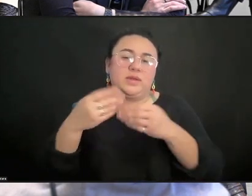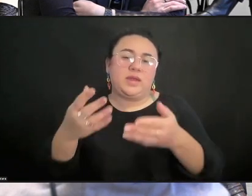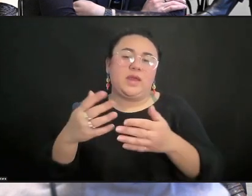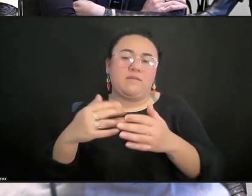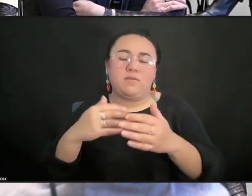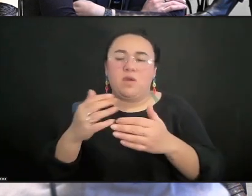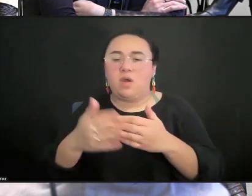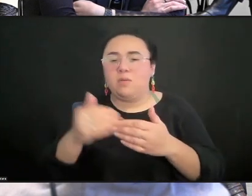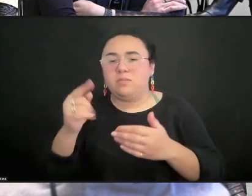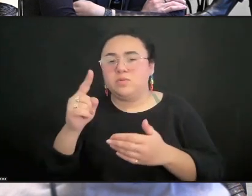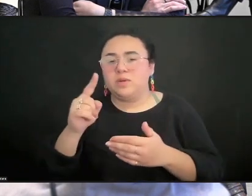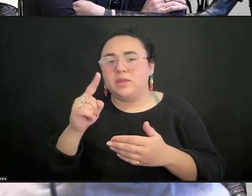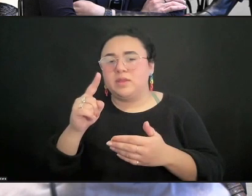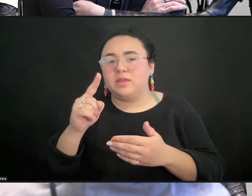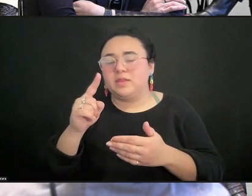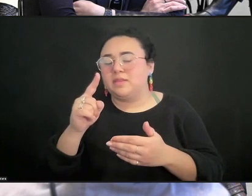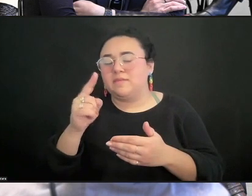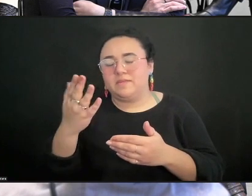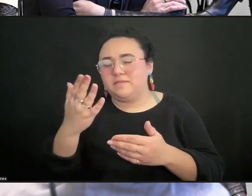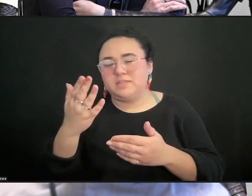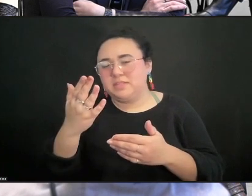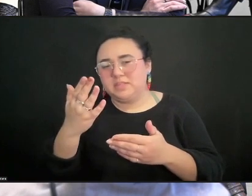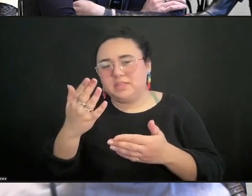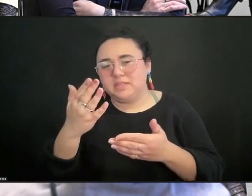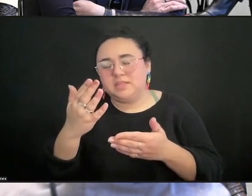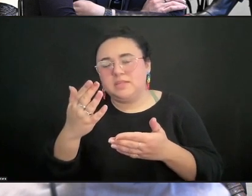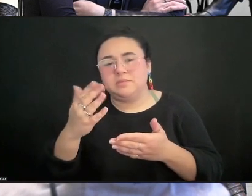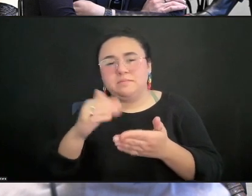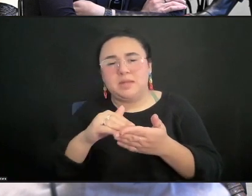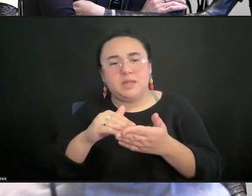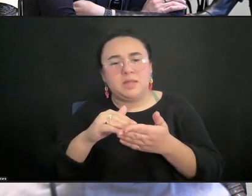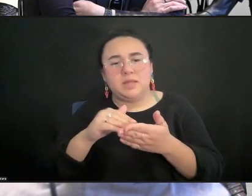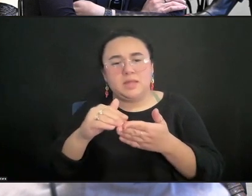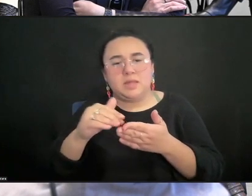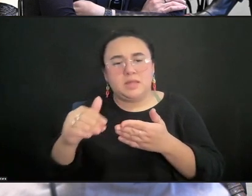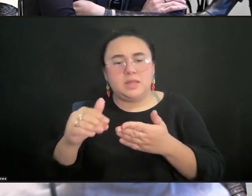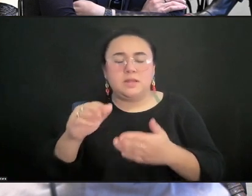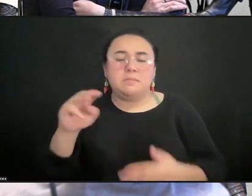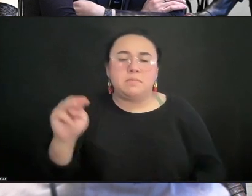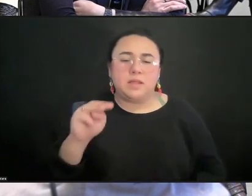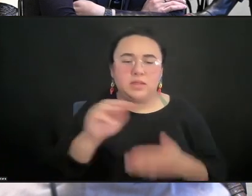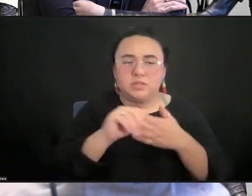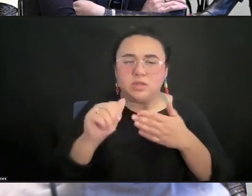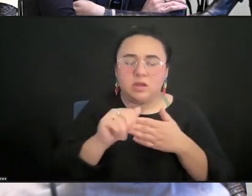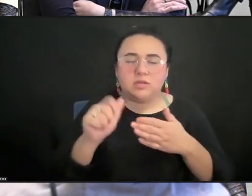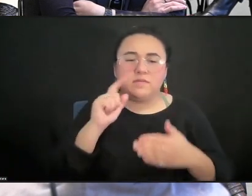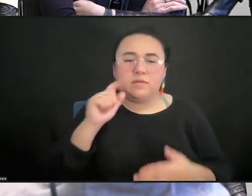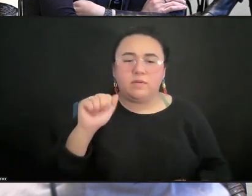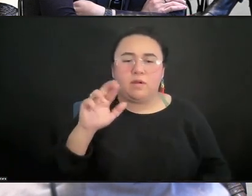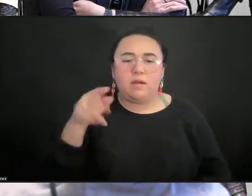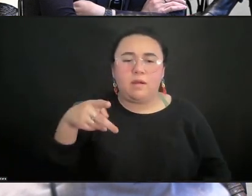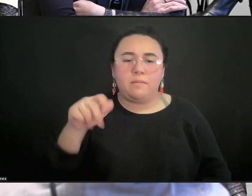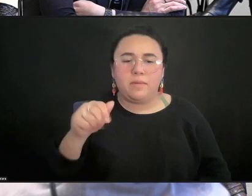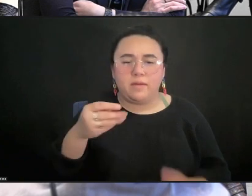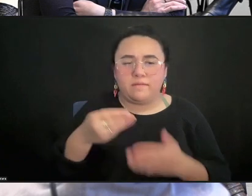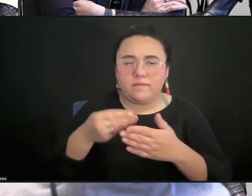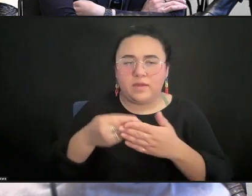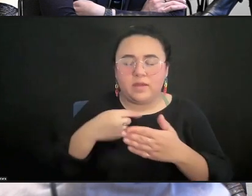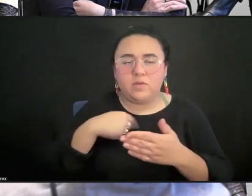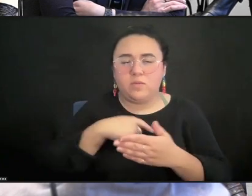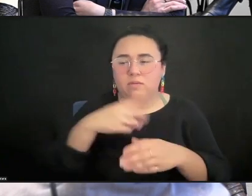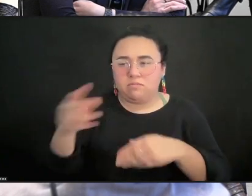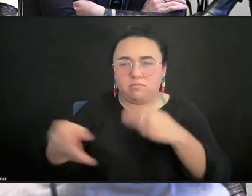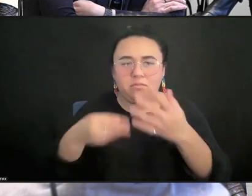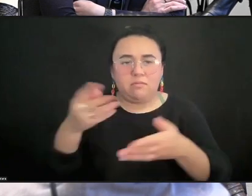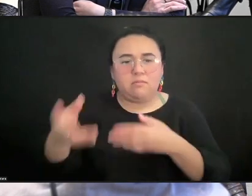CARES and ARPA funds. And I oversaw all of our grant-making programs. And I will say that, you know, what was revealed